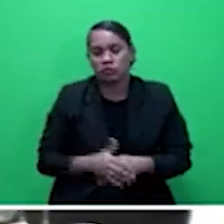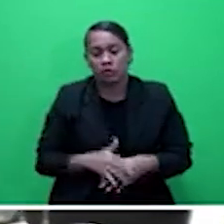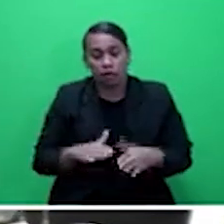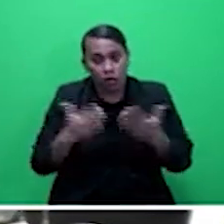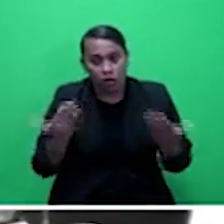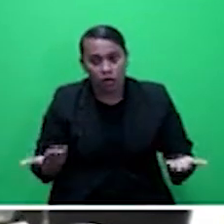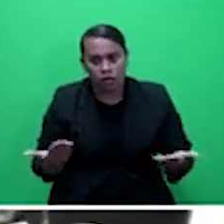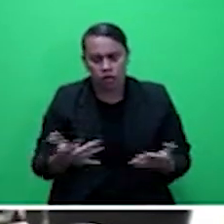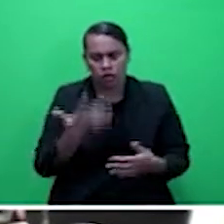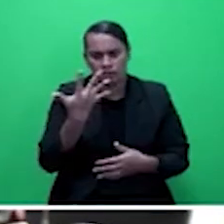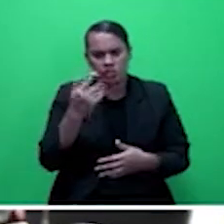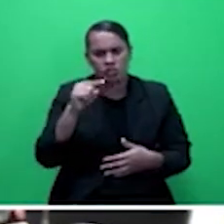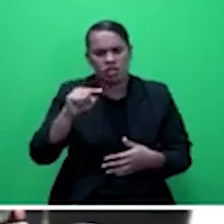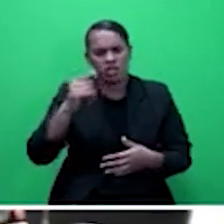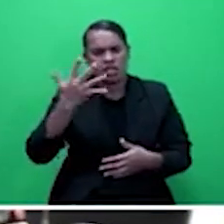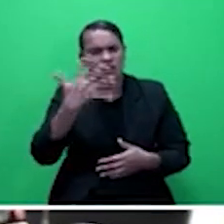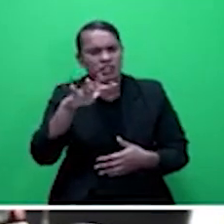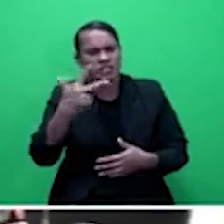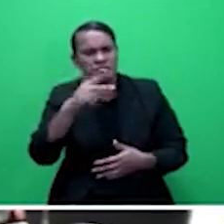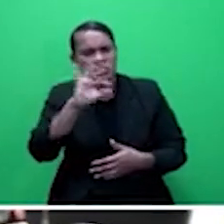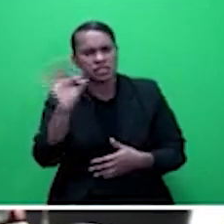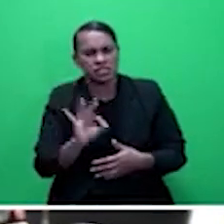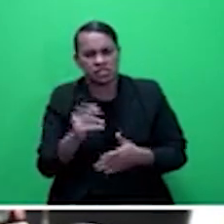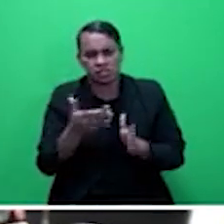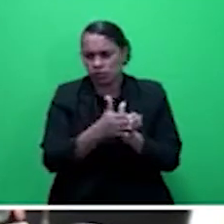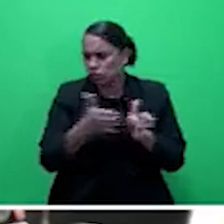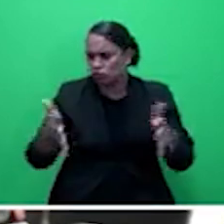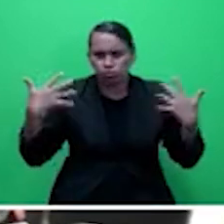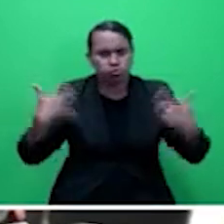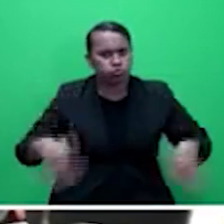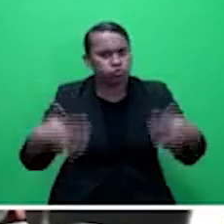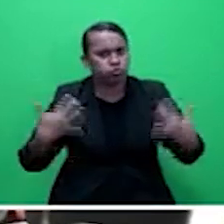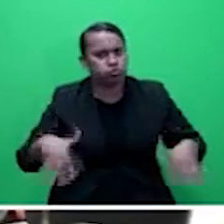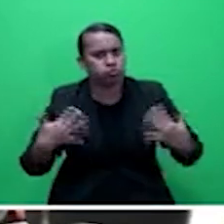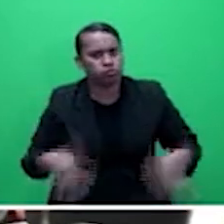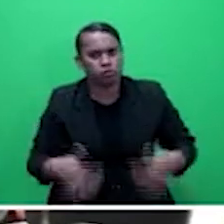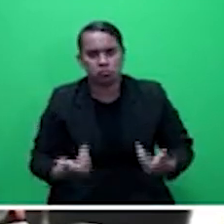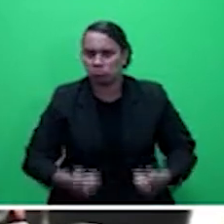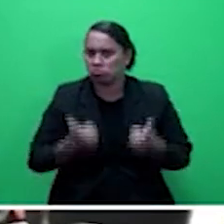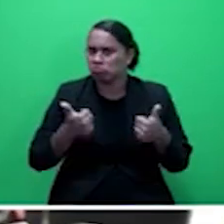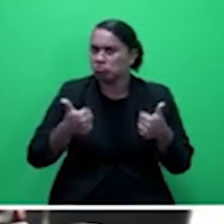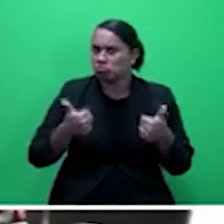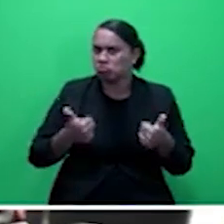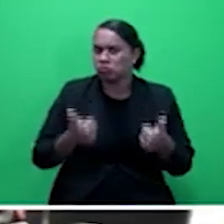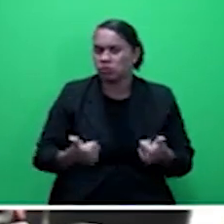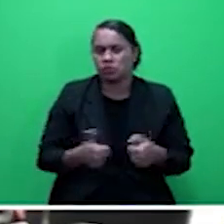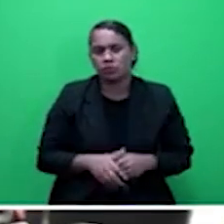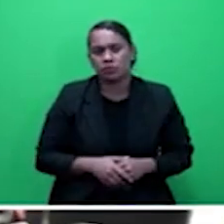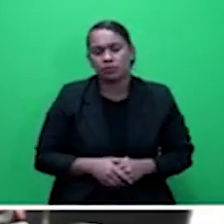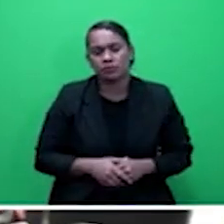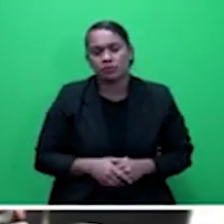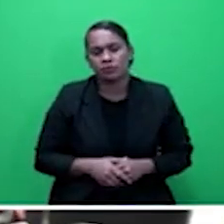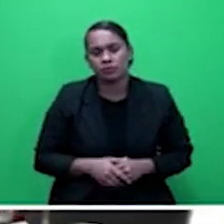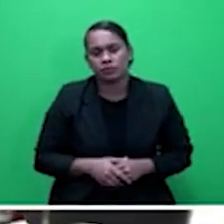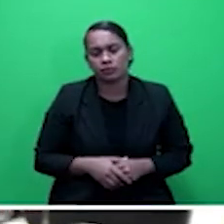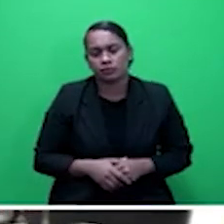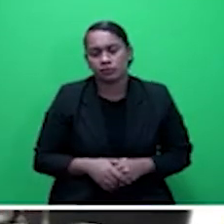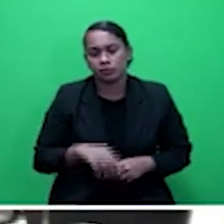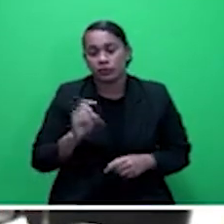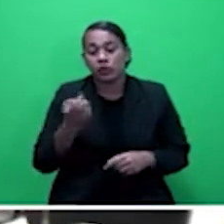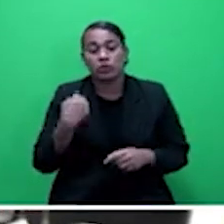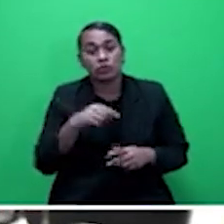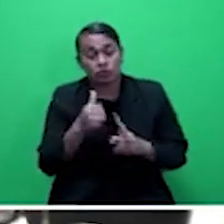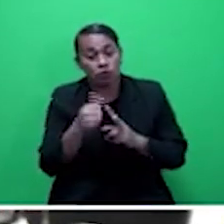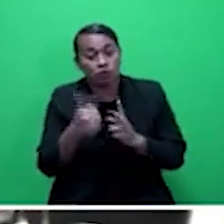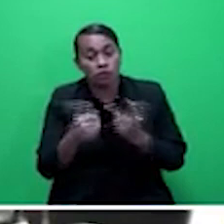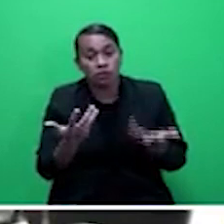from 2016. And that's quite impressive, sir. However, Honorable Speaker, it's also quite evident that the insurance